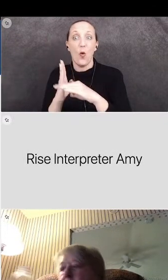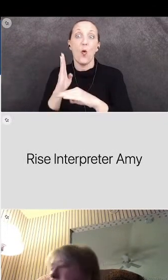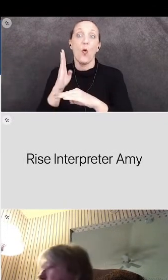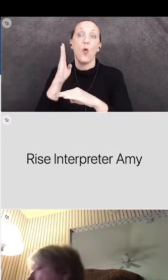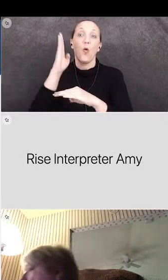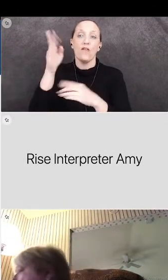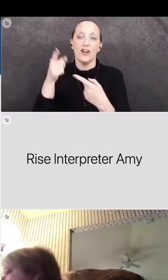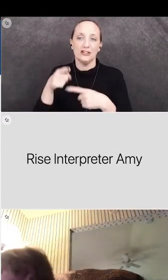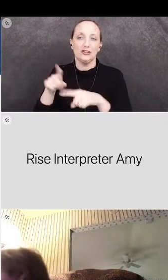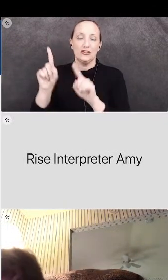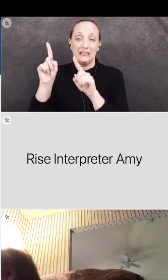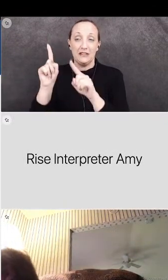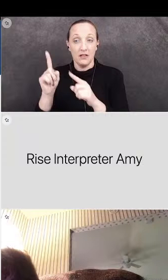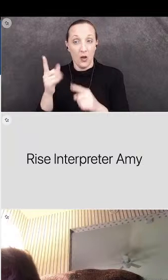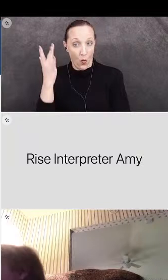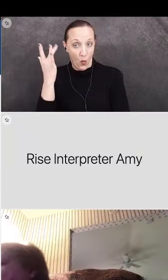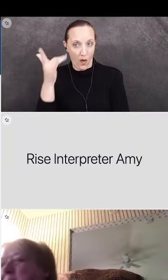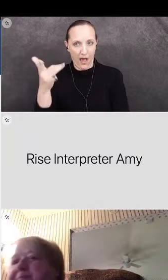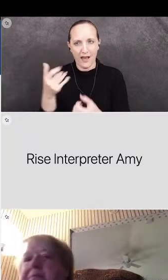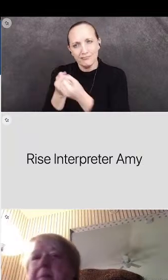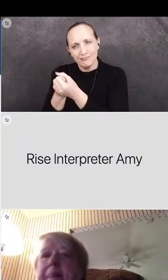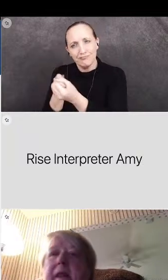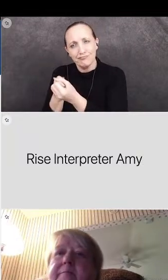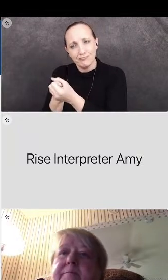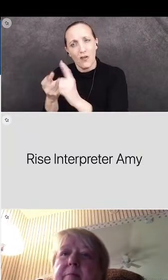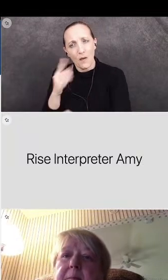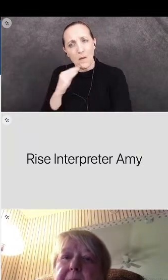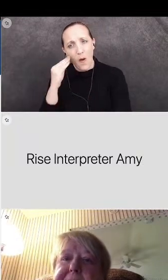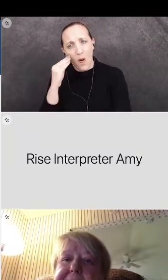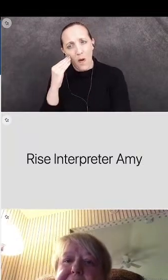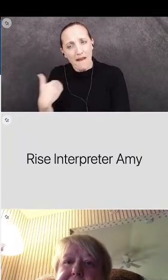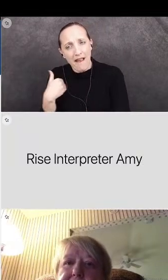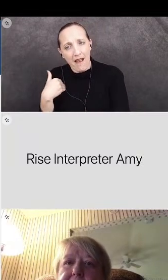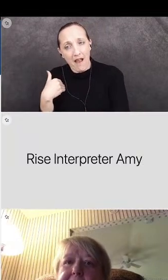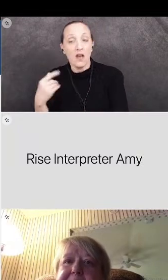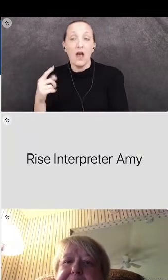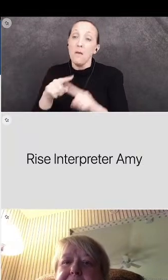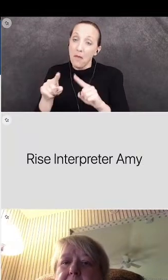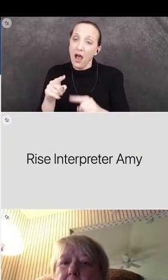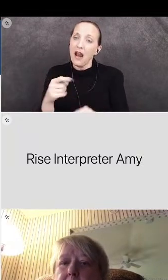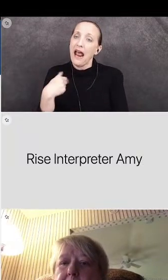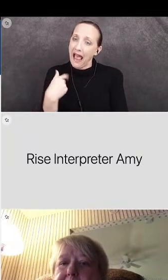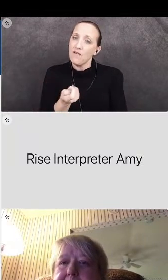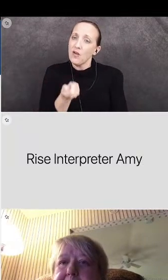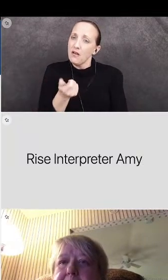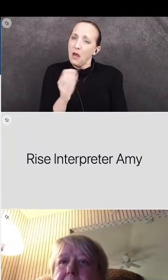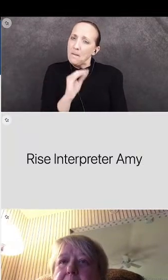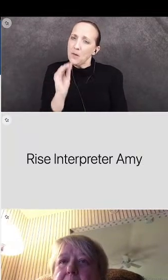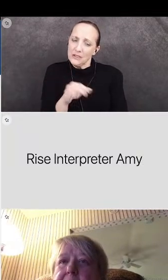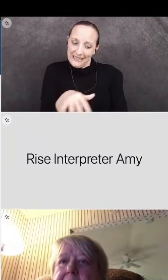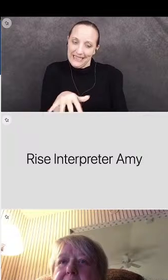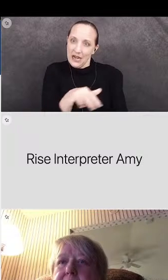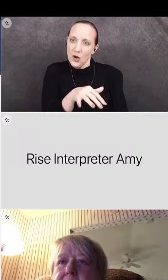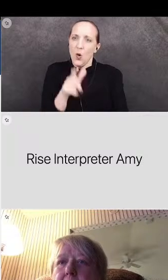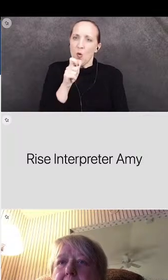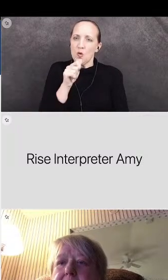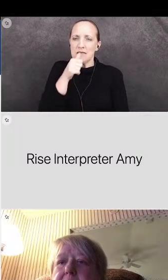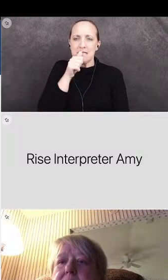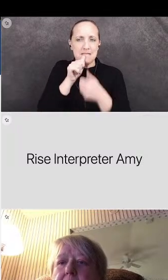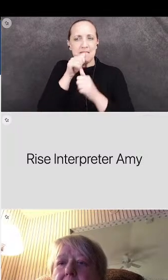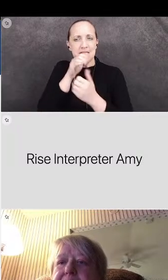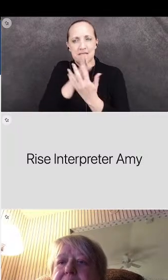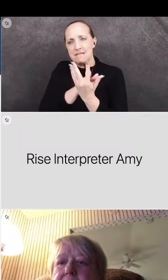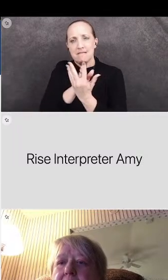a lot of the support from home. But there is also a percentage of individual students who did it regardless of